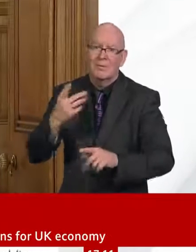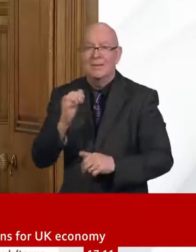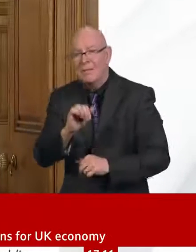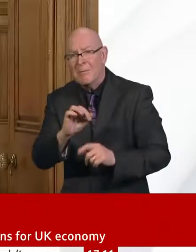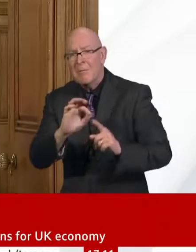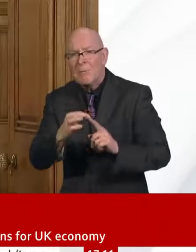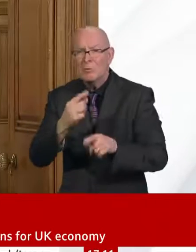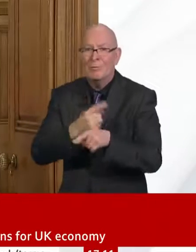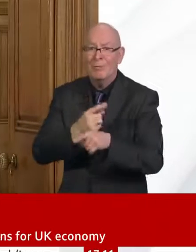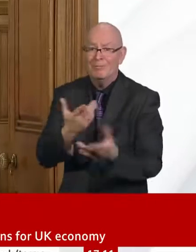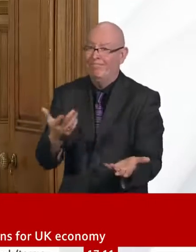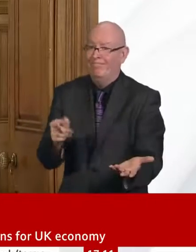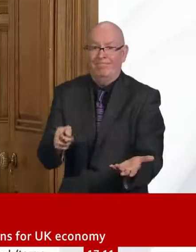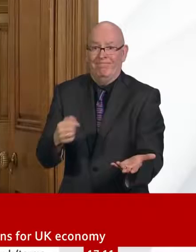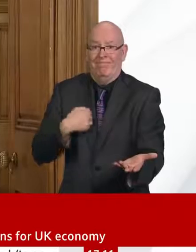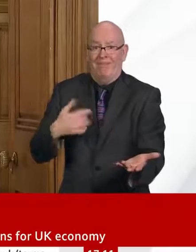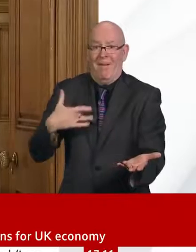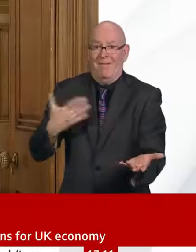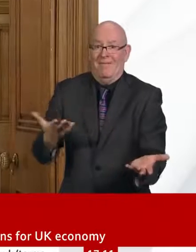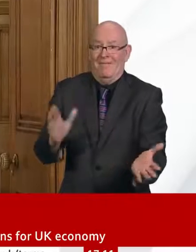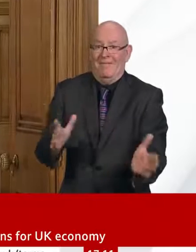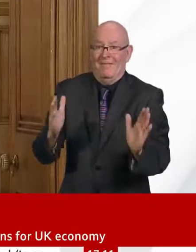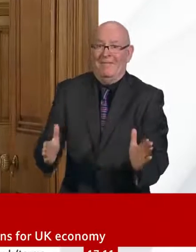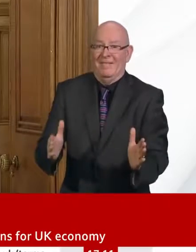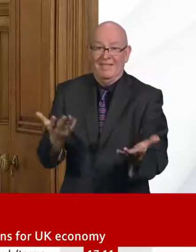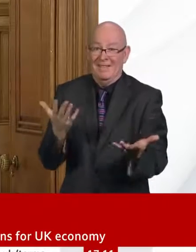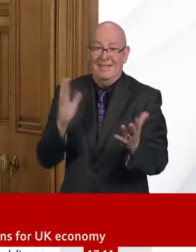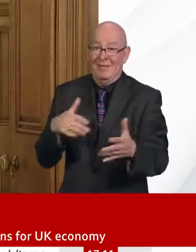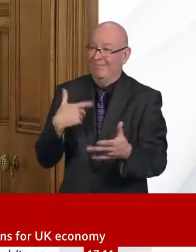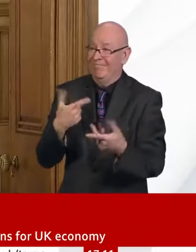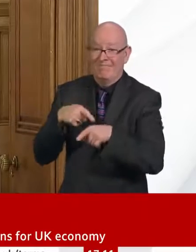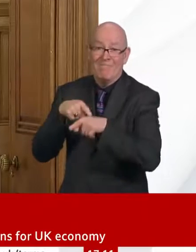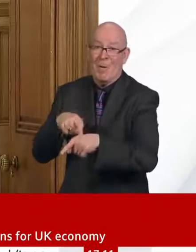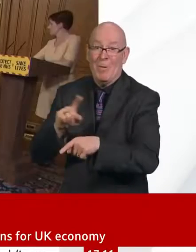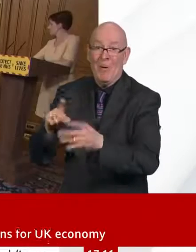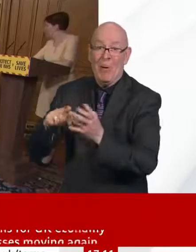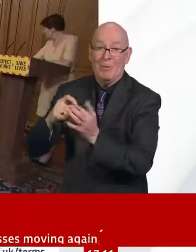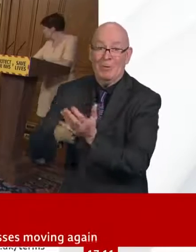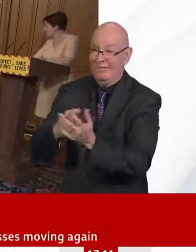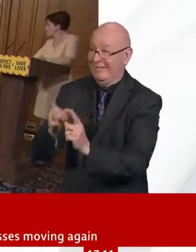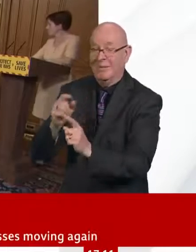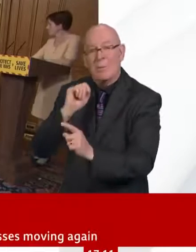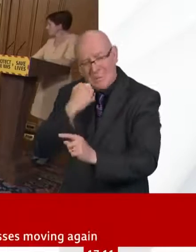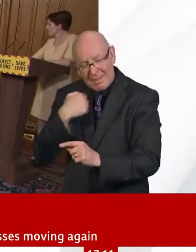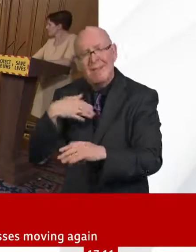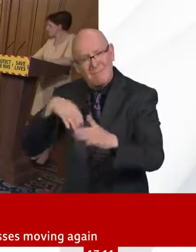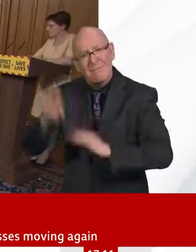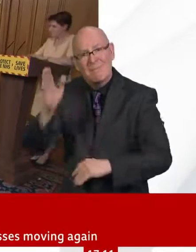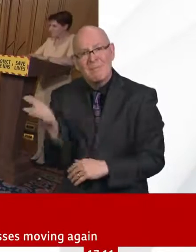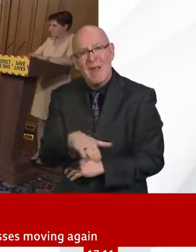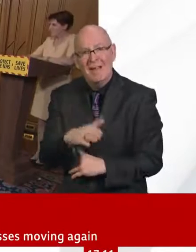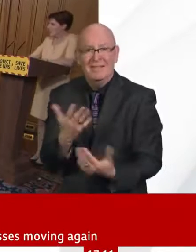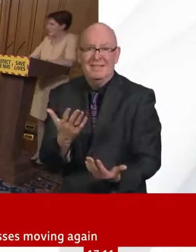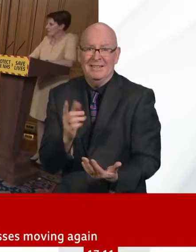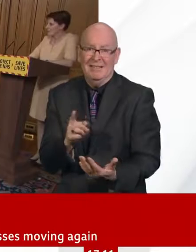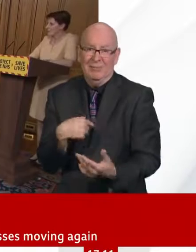can recover quickly and strongly and get our lives and economy back to normal. I think Yvonne or Steve, probably Yvonne